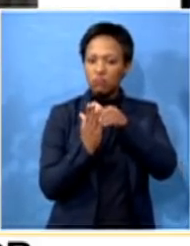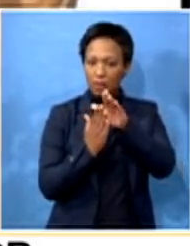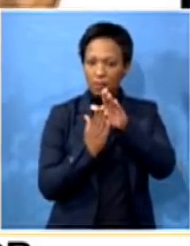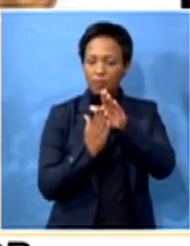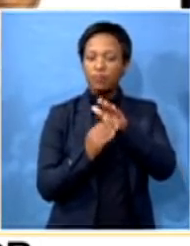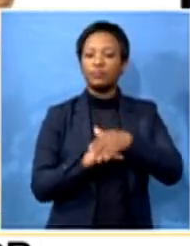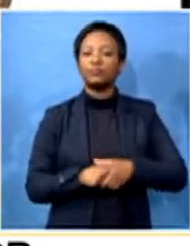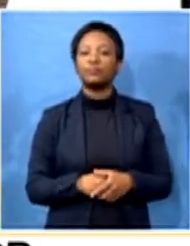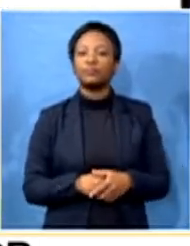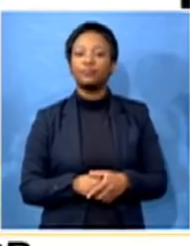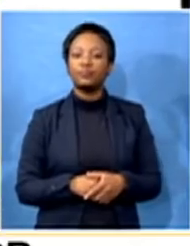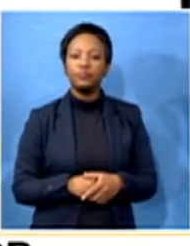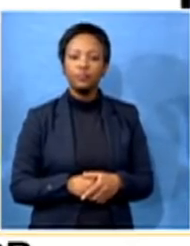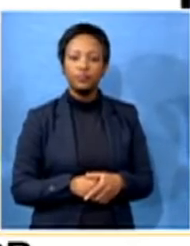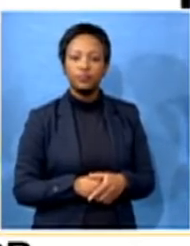Kumete.